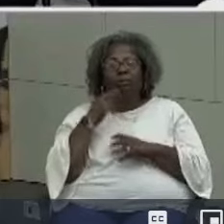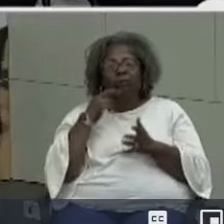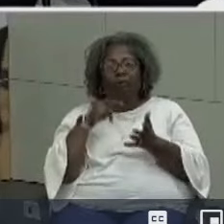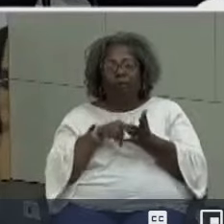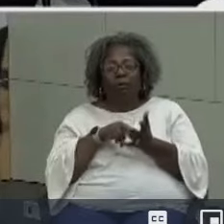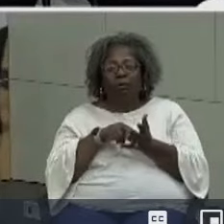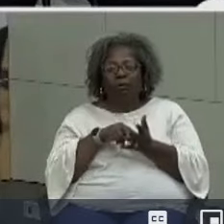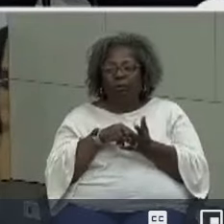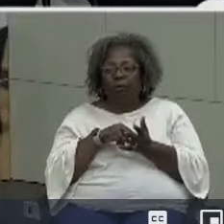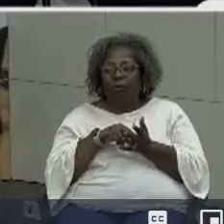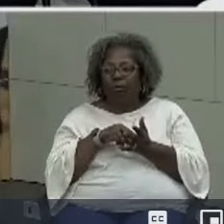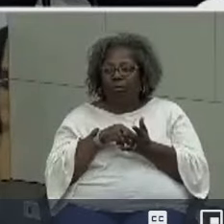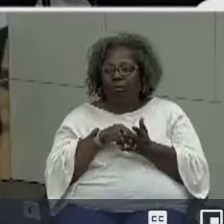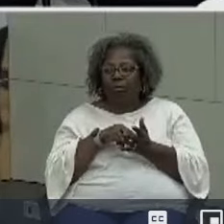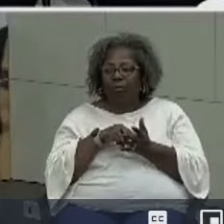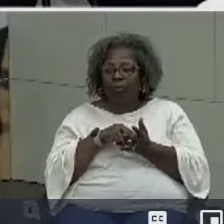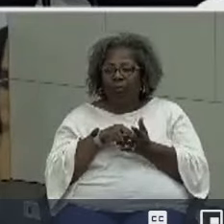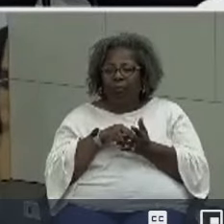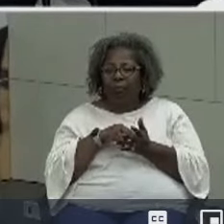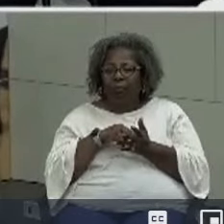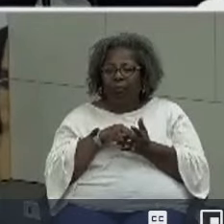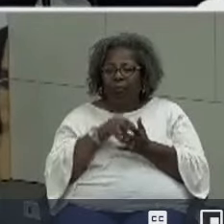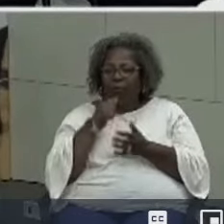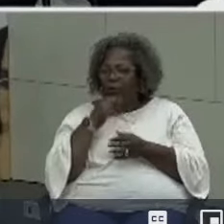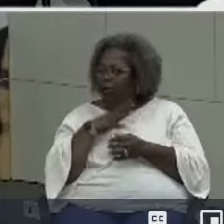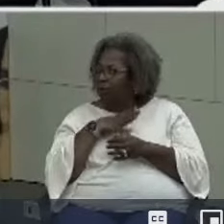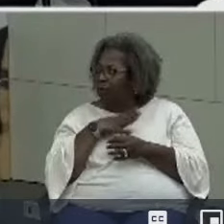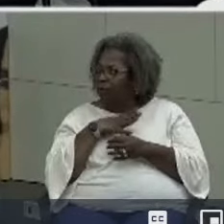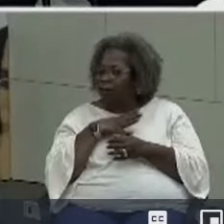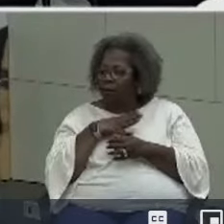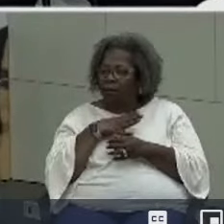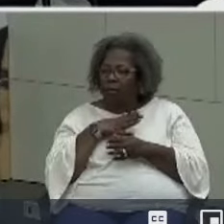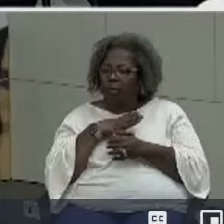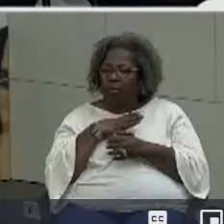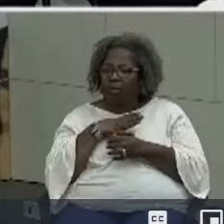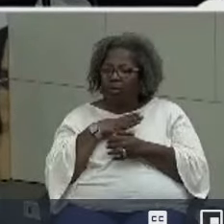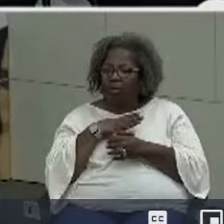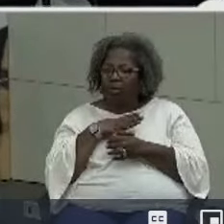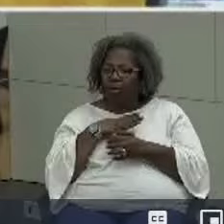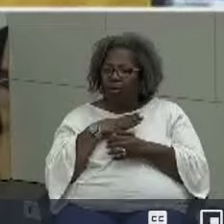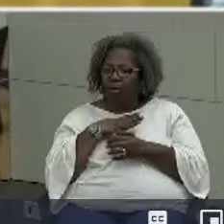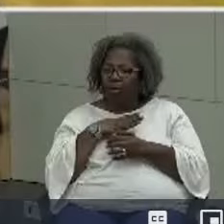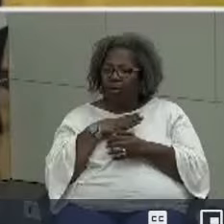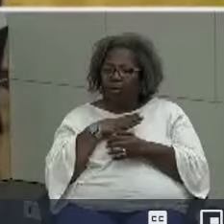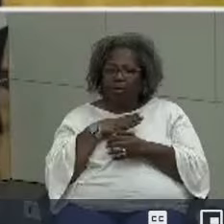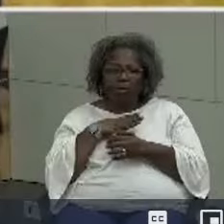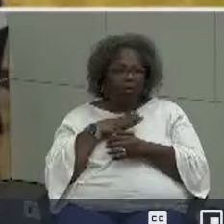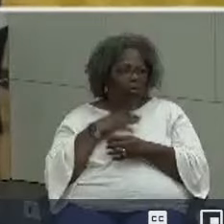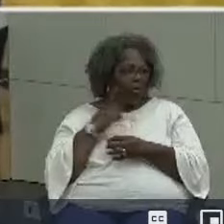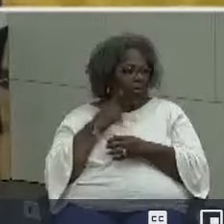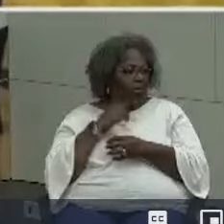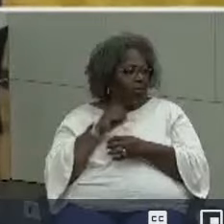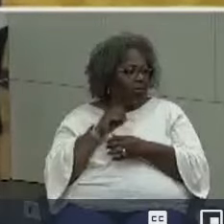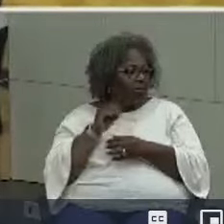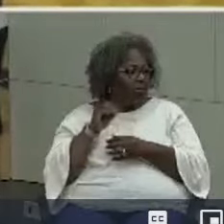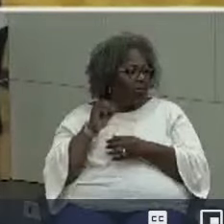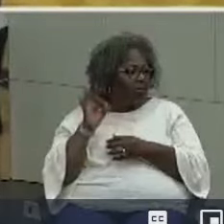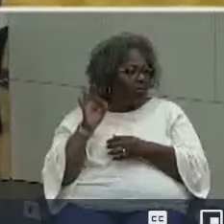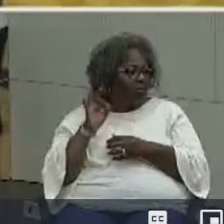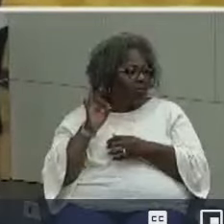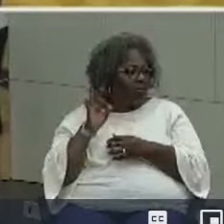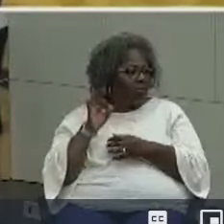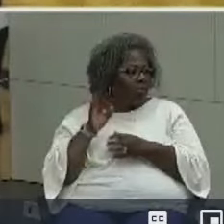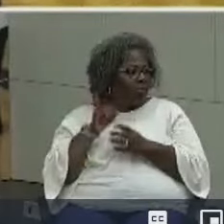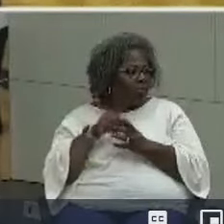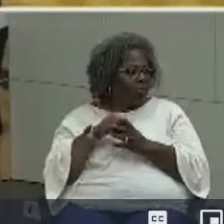can ma'am over there with the cell phone that keeps going off can you please turn it off I'm asking